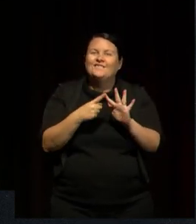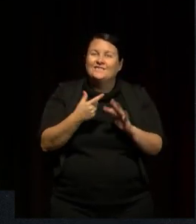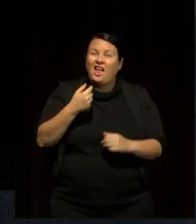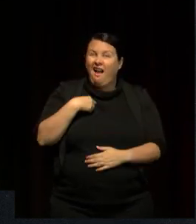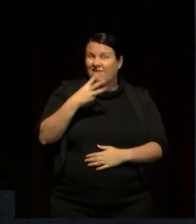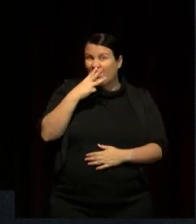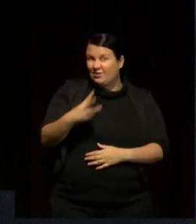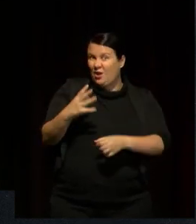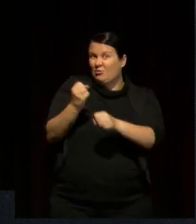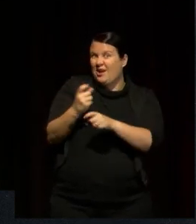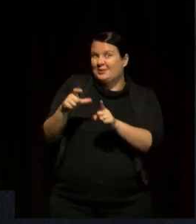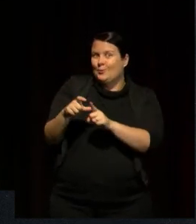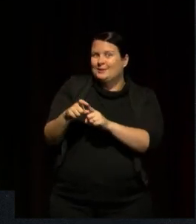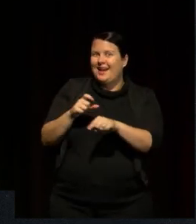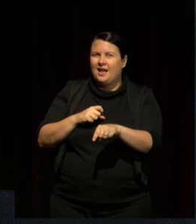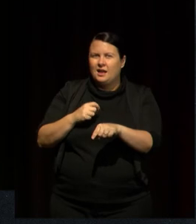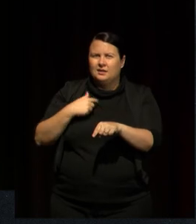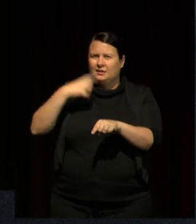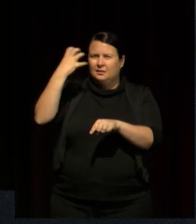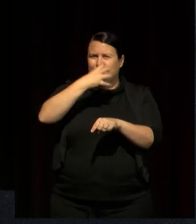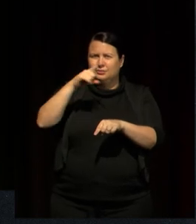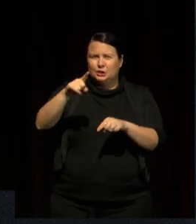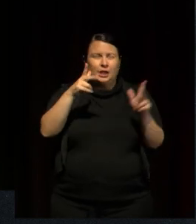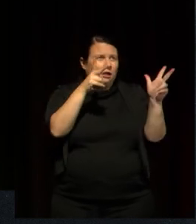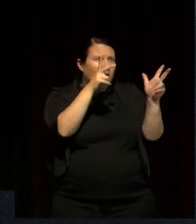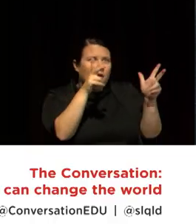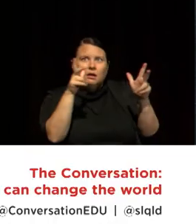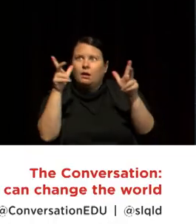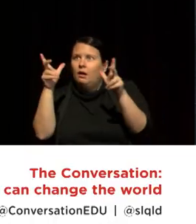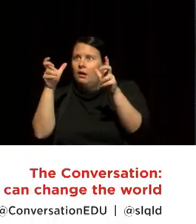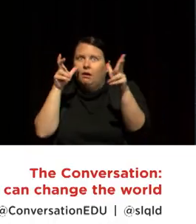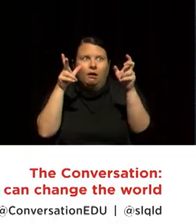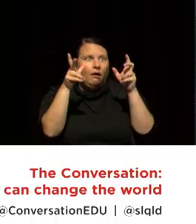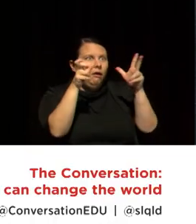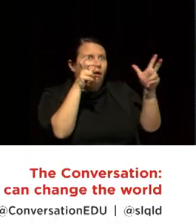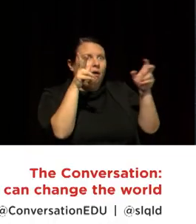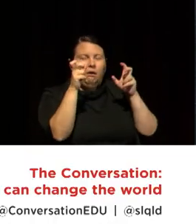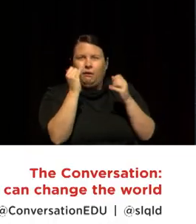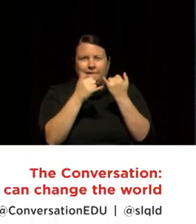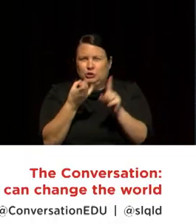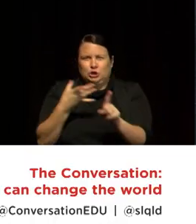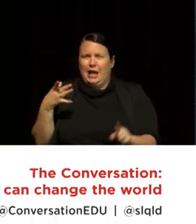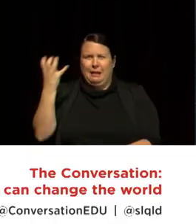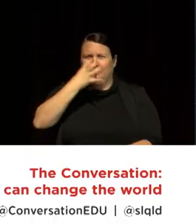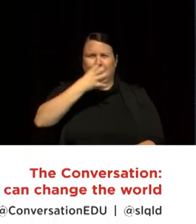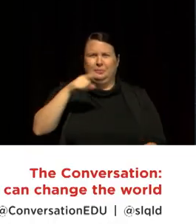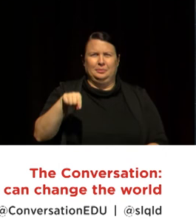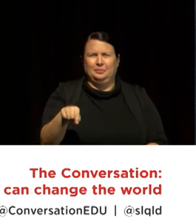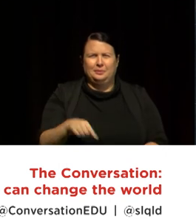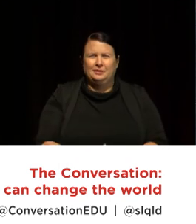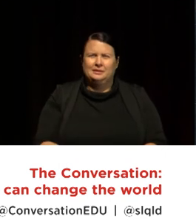I can attest to her powers of observation are incredibly acute and astute.